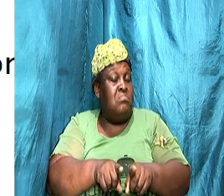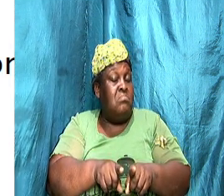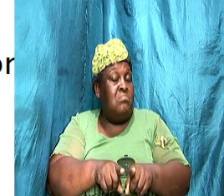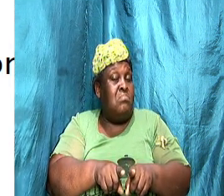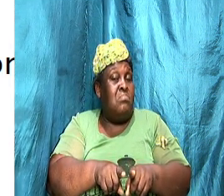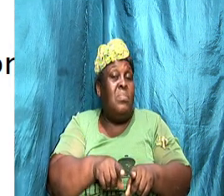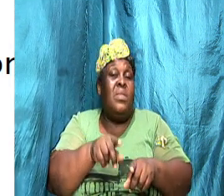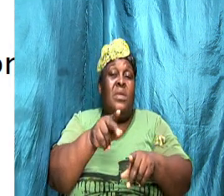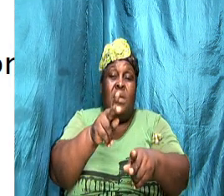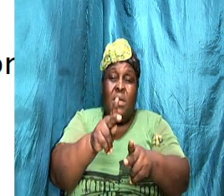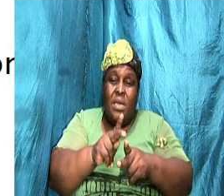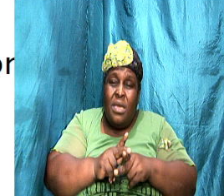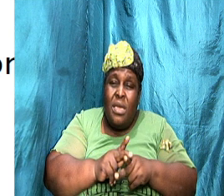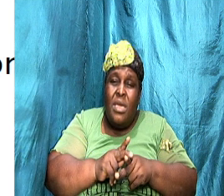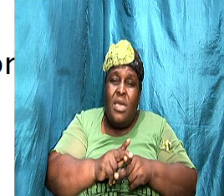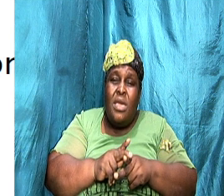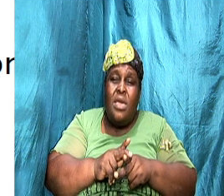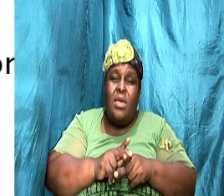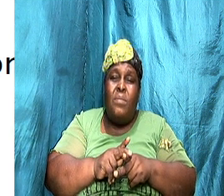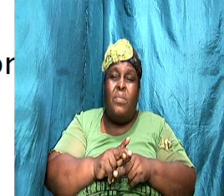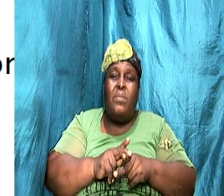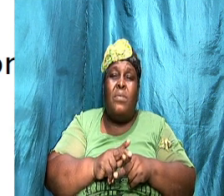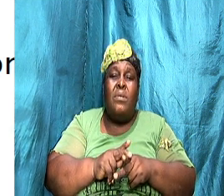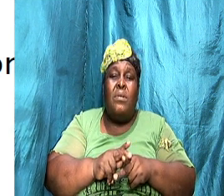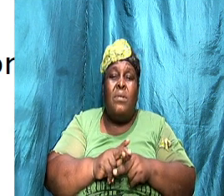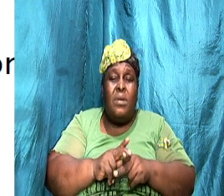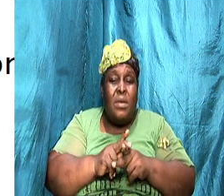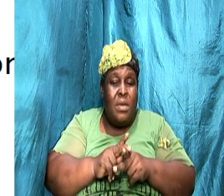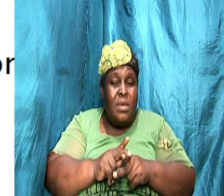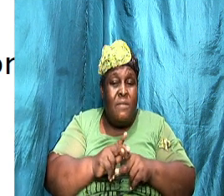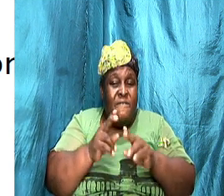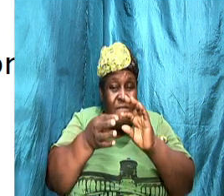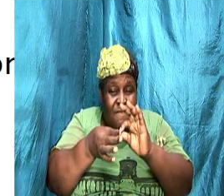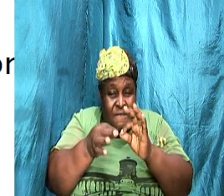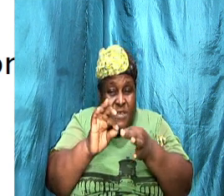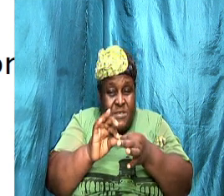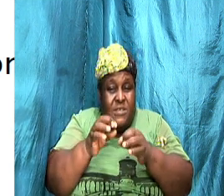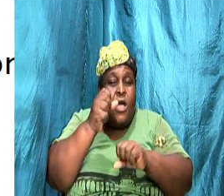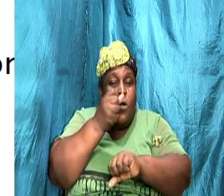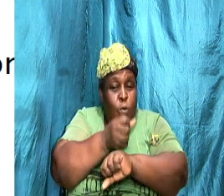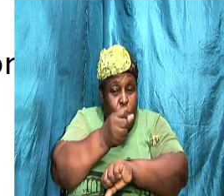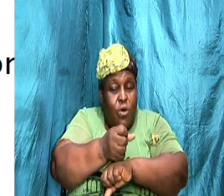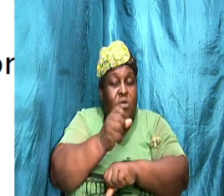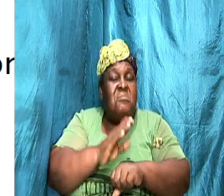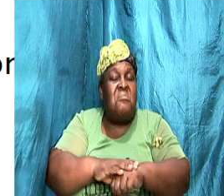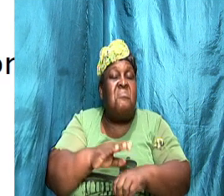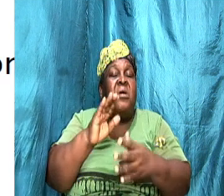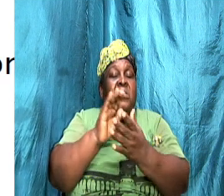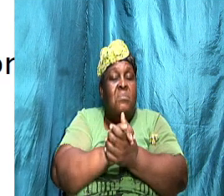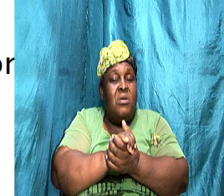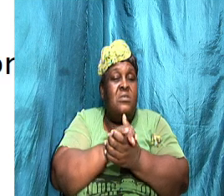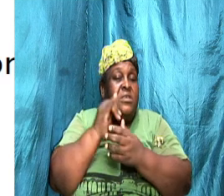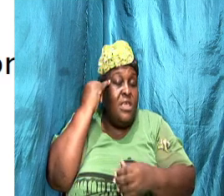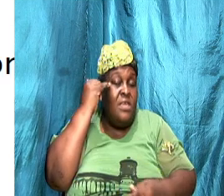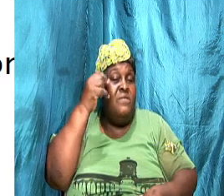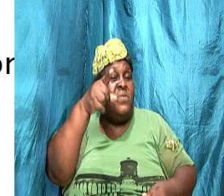keep going back to the joint board until something works out if you are serious